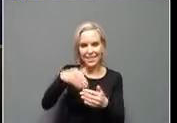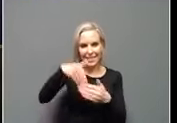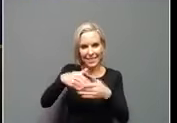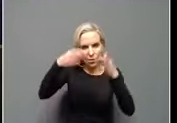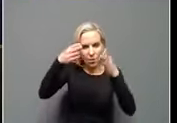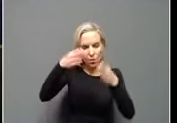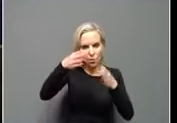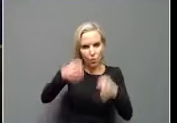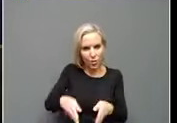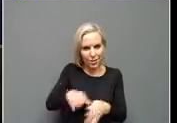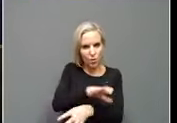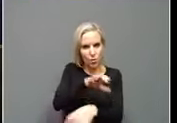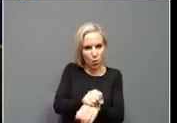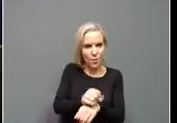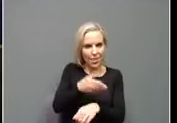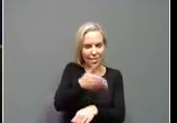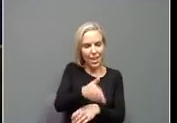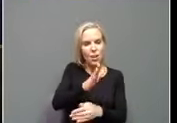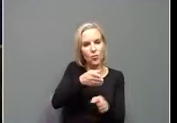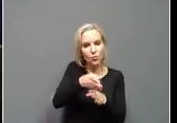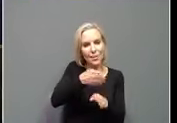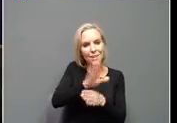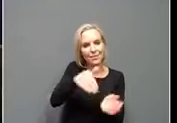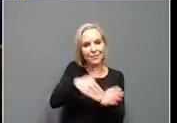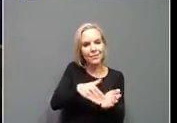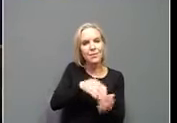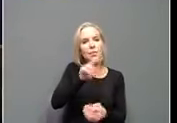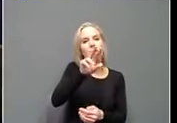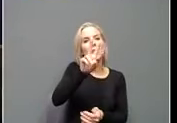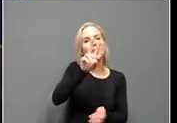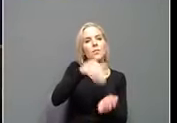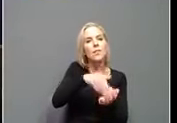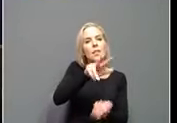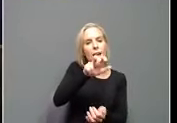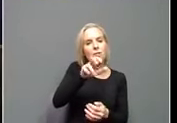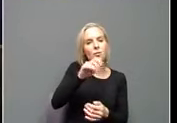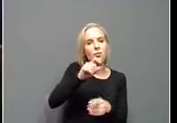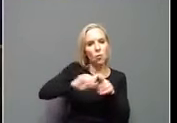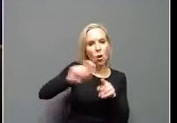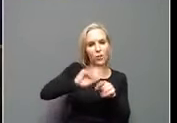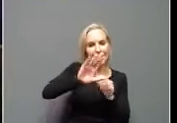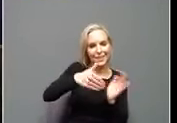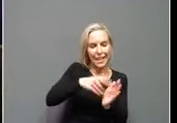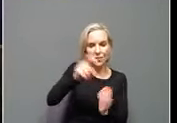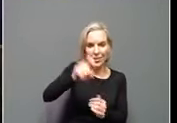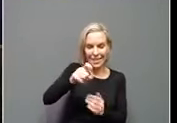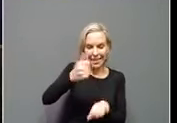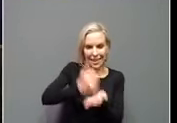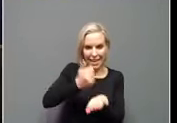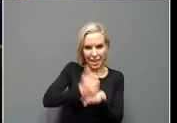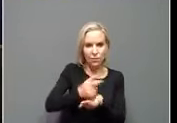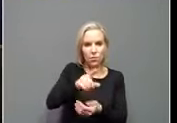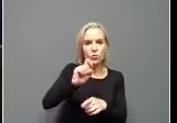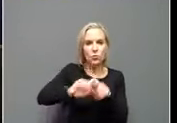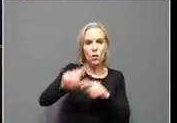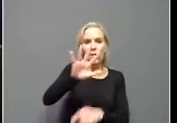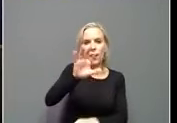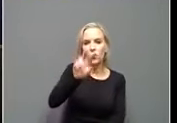at the career centers and made 2,300 calls at our call center. If you do need assistance, you can call 502